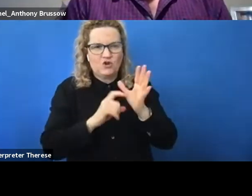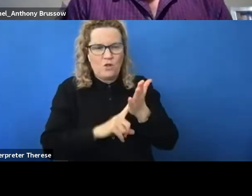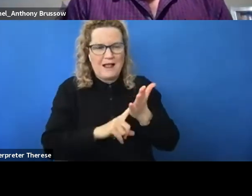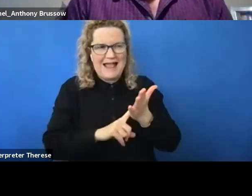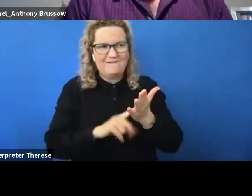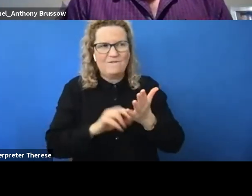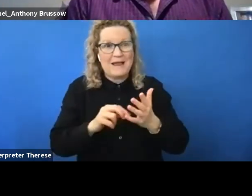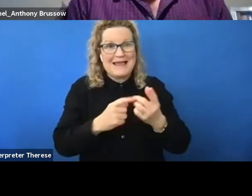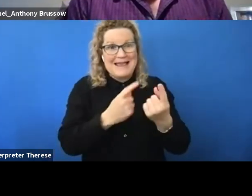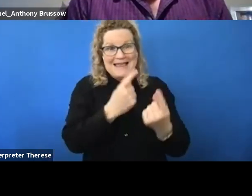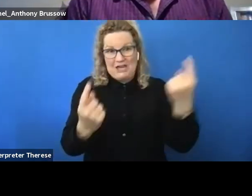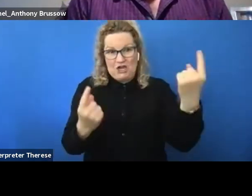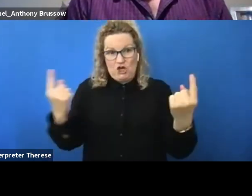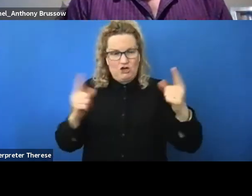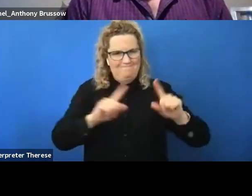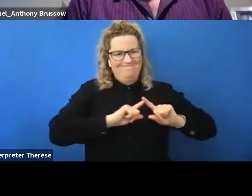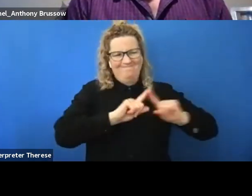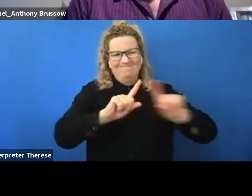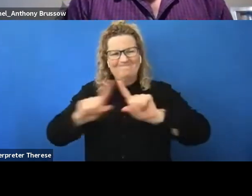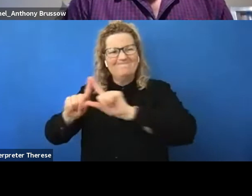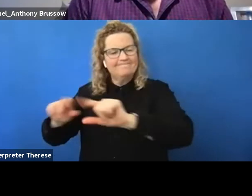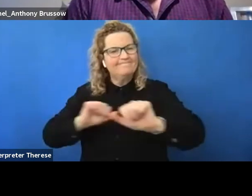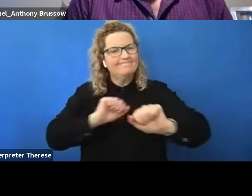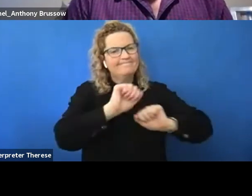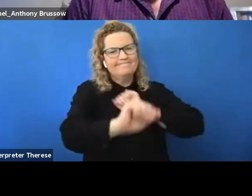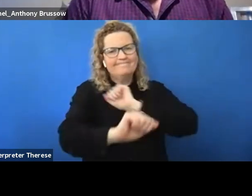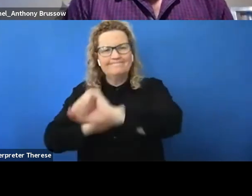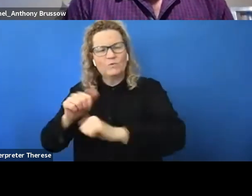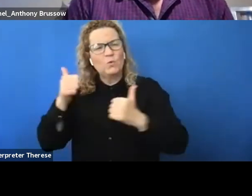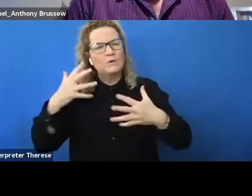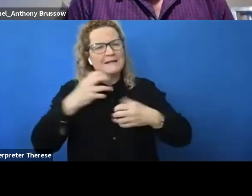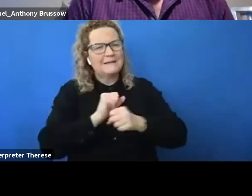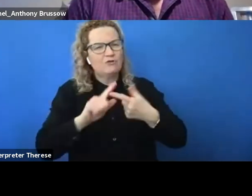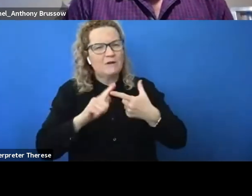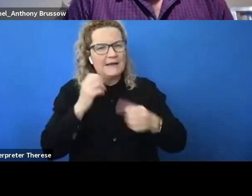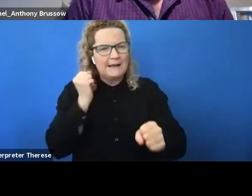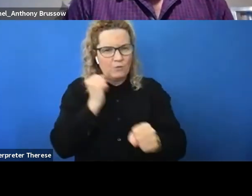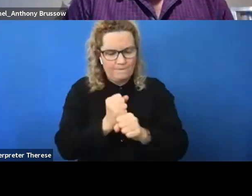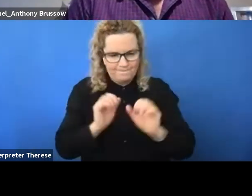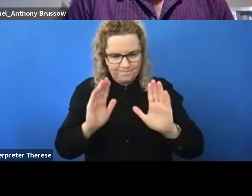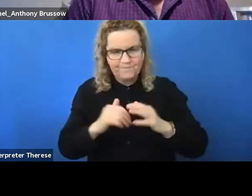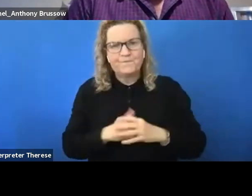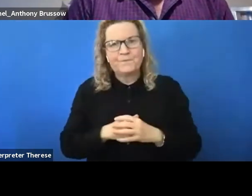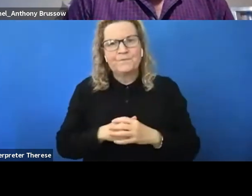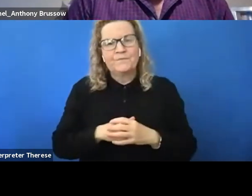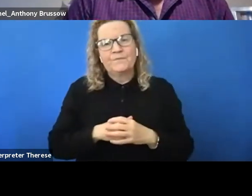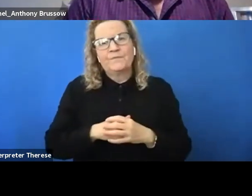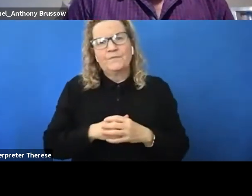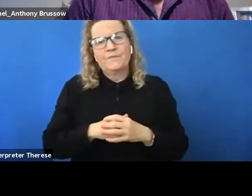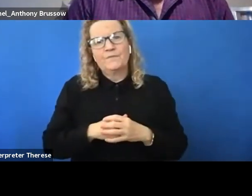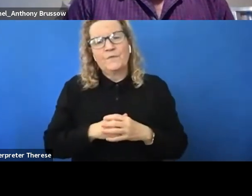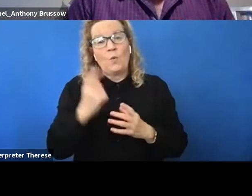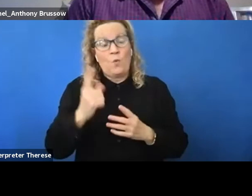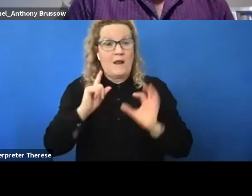I think a good example to summarize would be to say one of the questions we're now